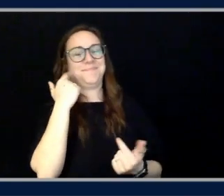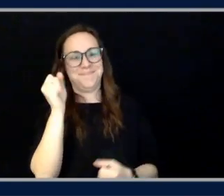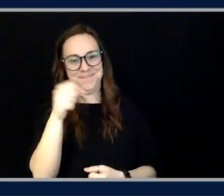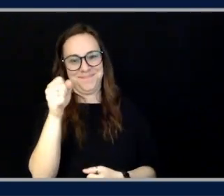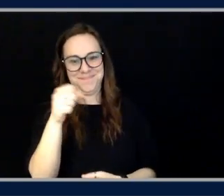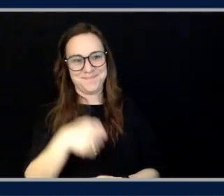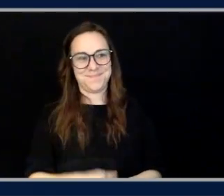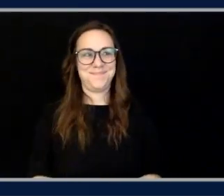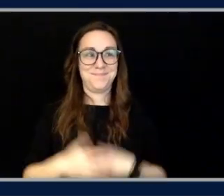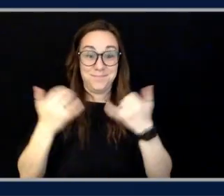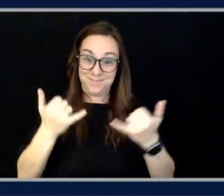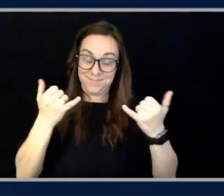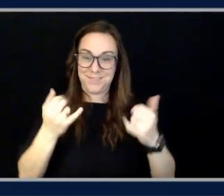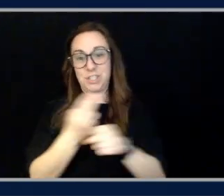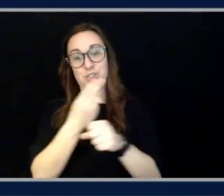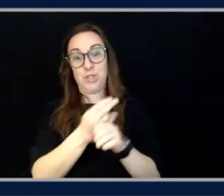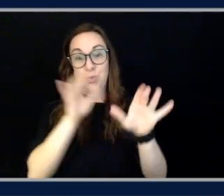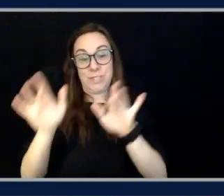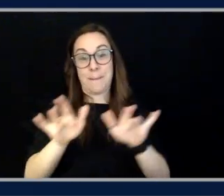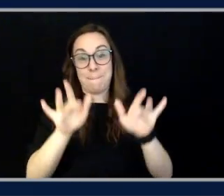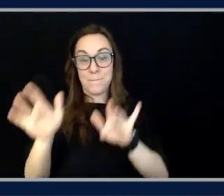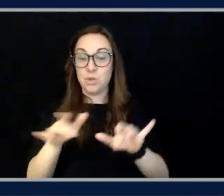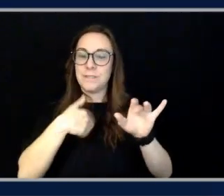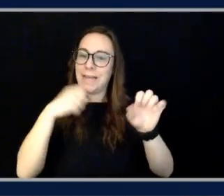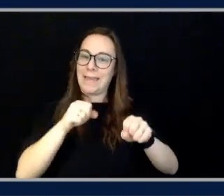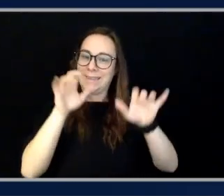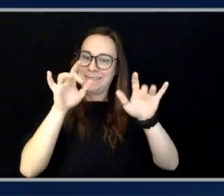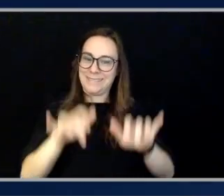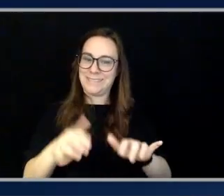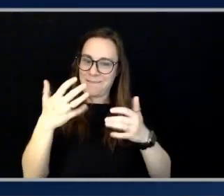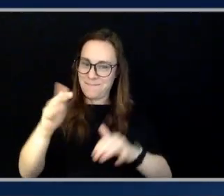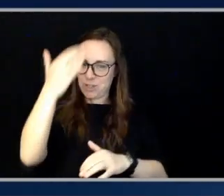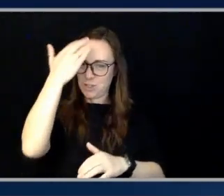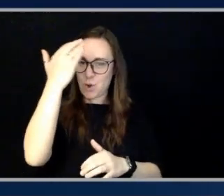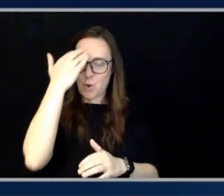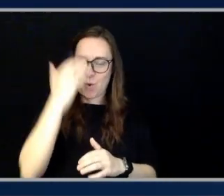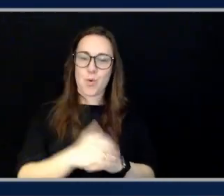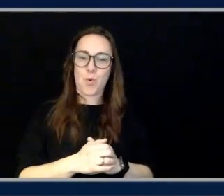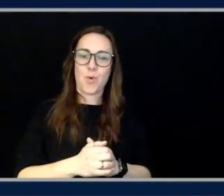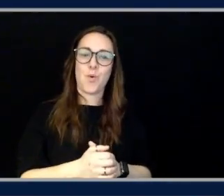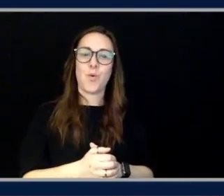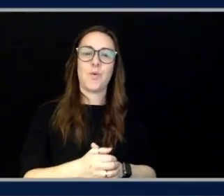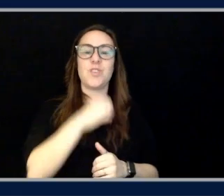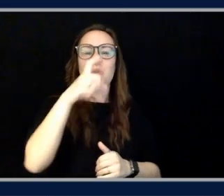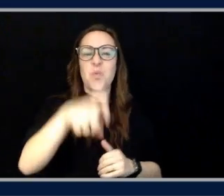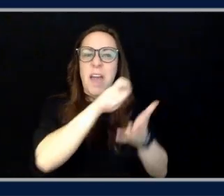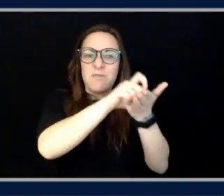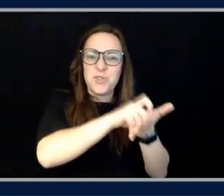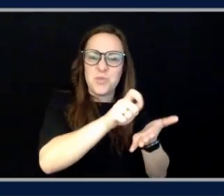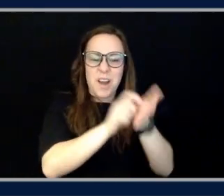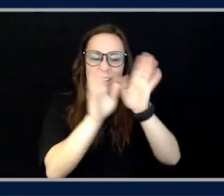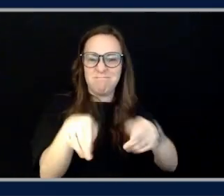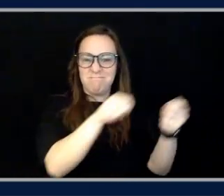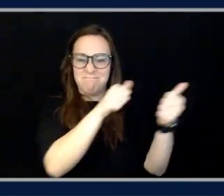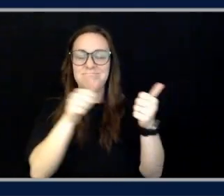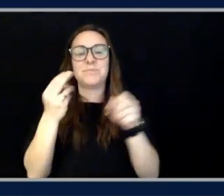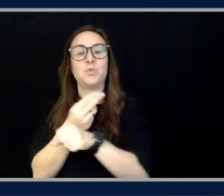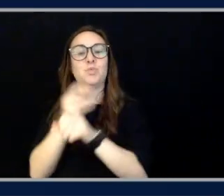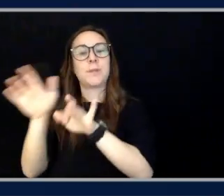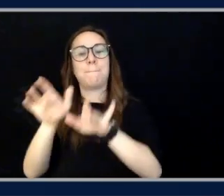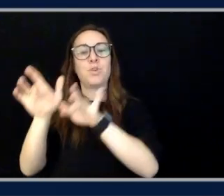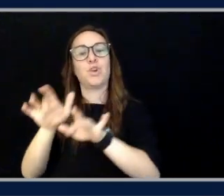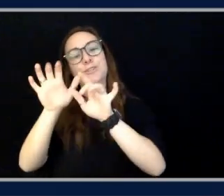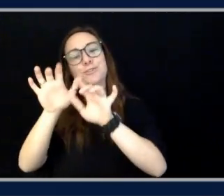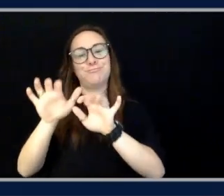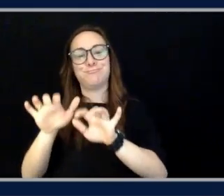now. That in and of itself is an art form. You don't have to write. So you can see here, I've asked it to essentially transform it into JSON